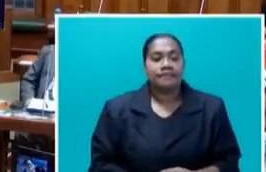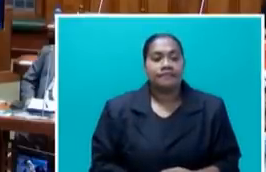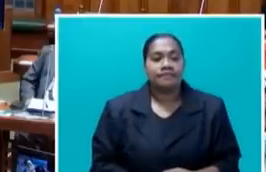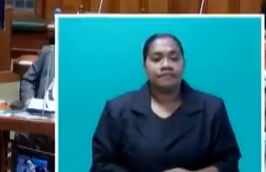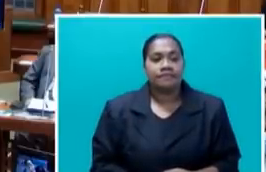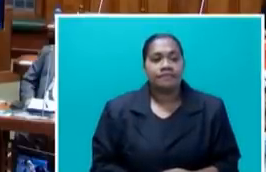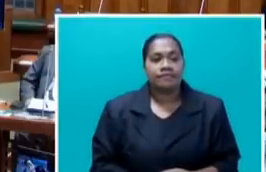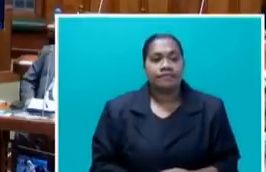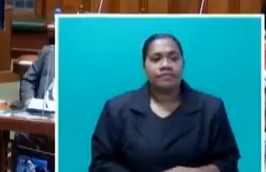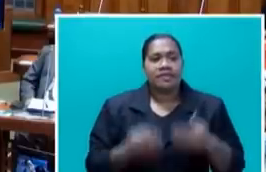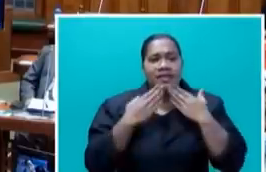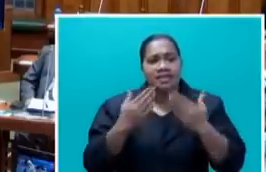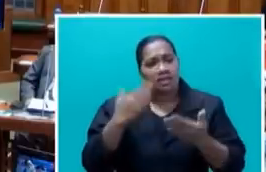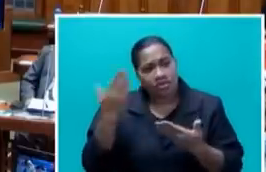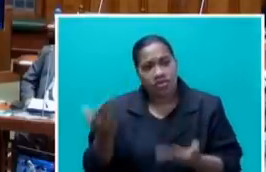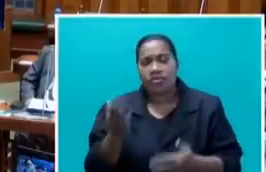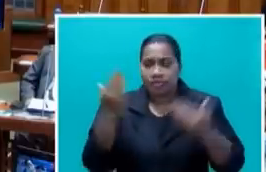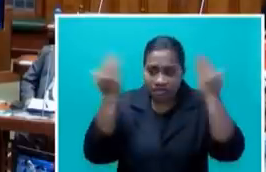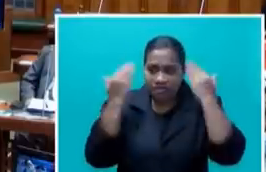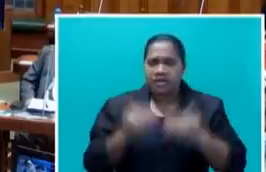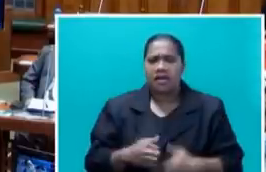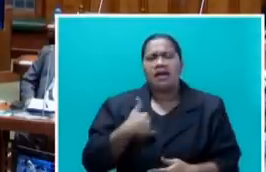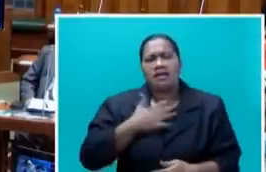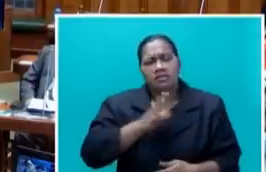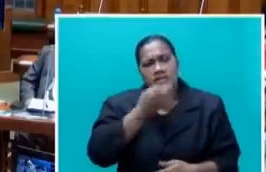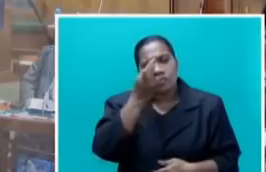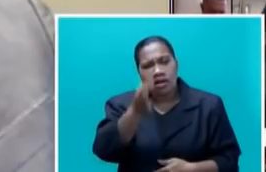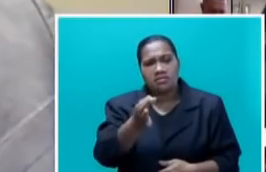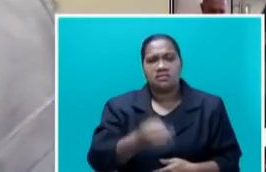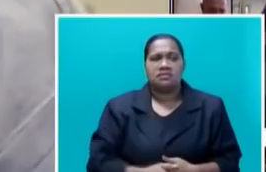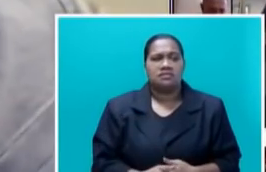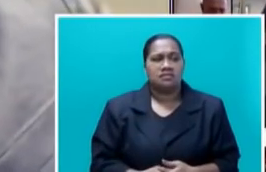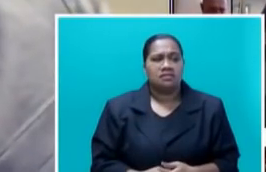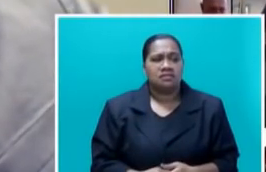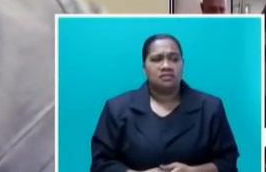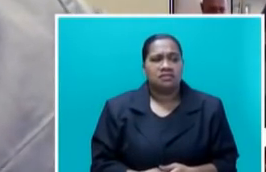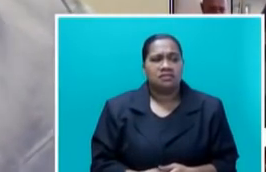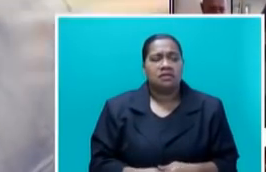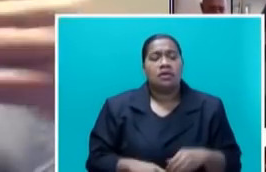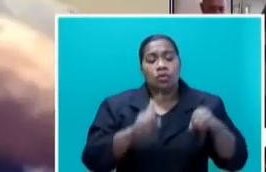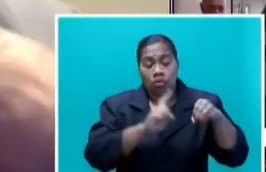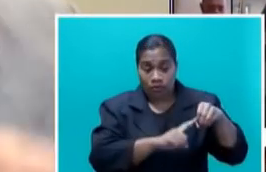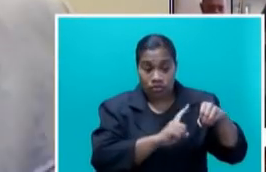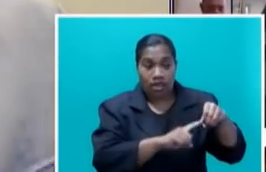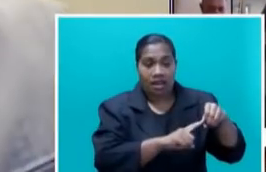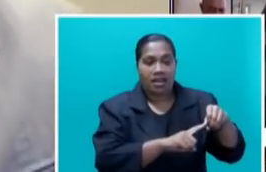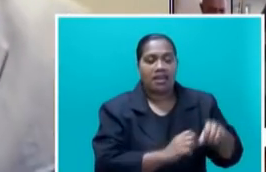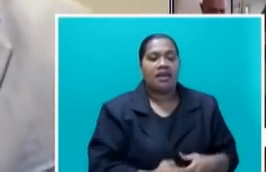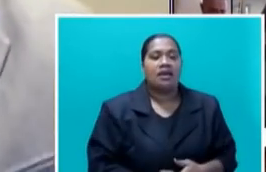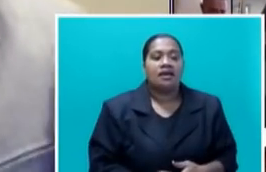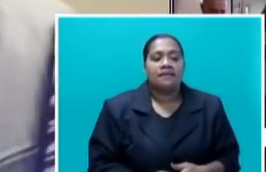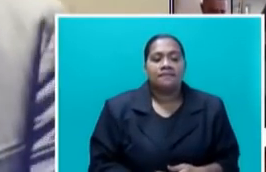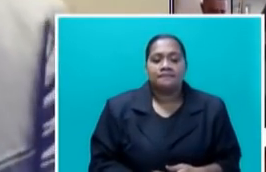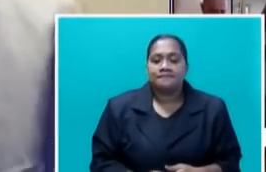Thank you, Honourable Speaker. I want to ask this supplementary question to Prime